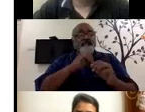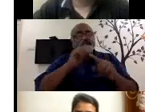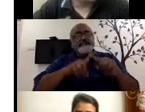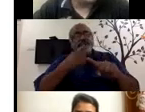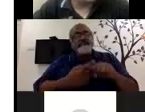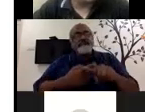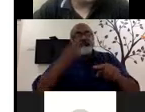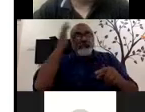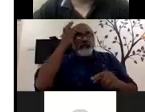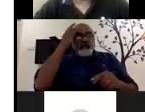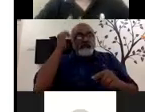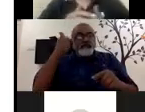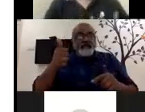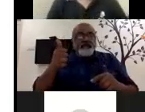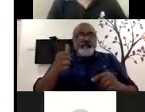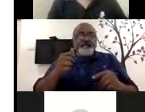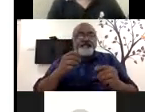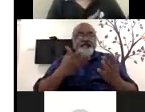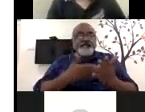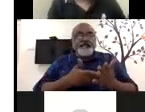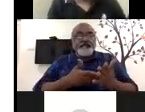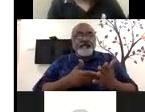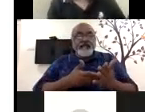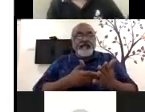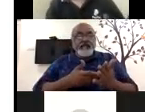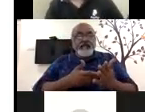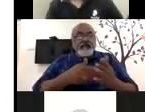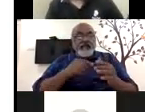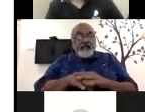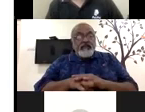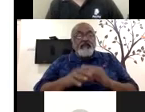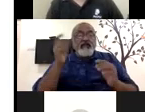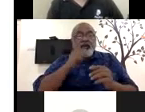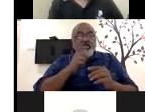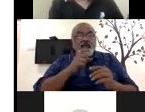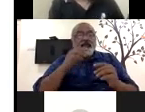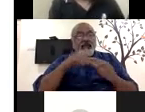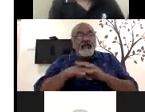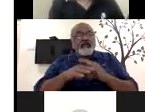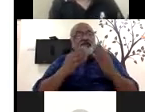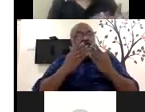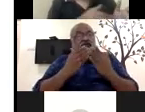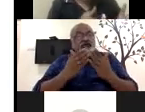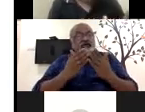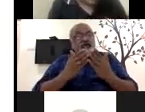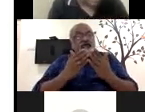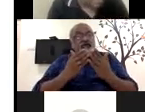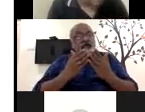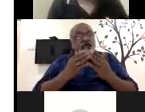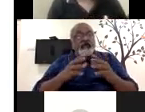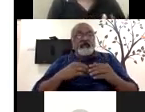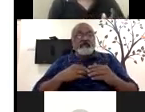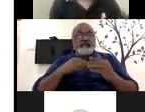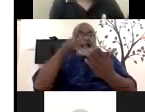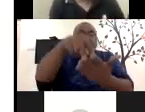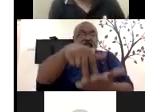we had to that lack of early intervention at the college at the school level, if he has got, we had to actually step in there.